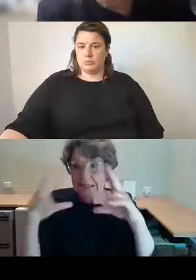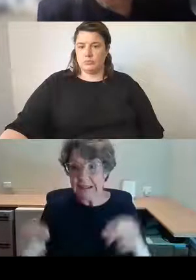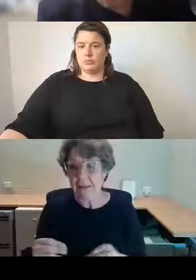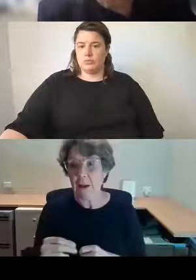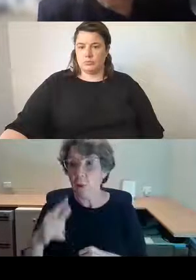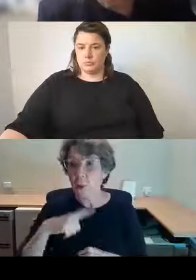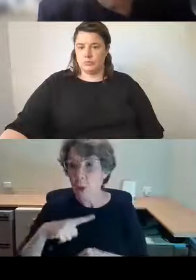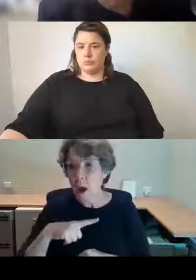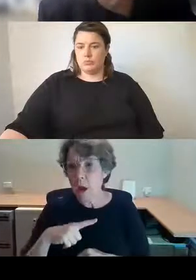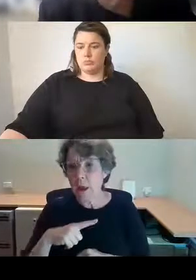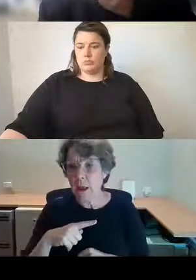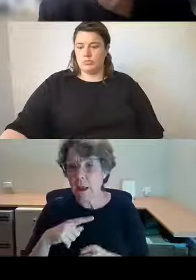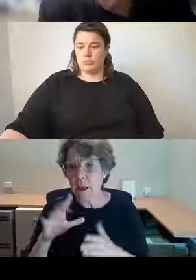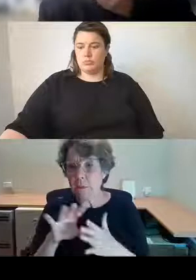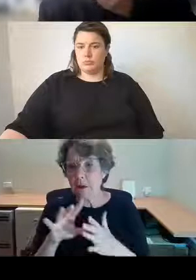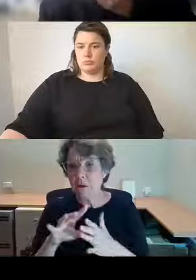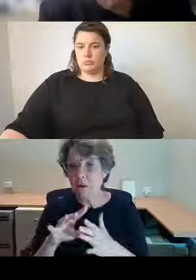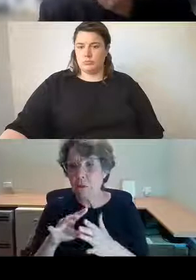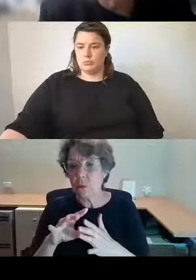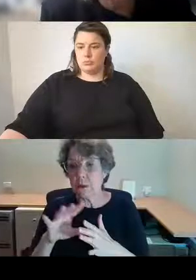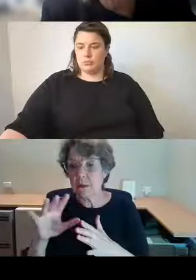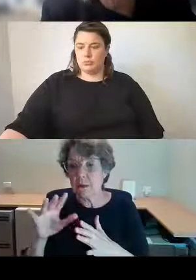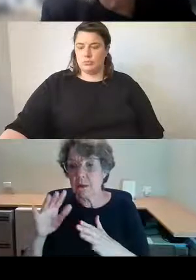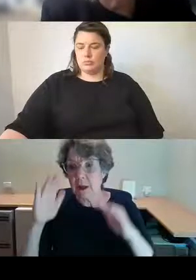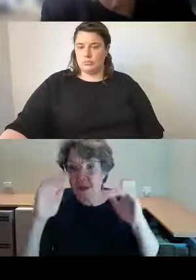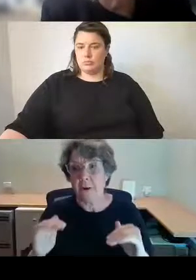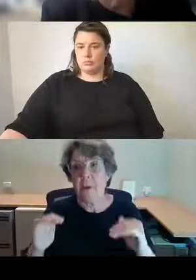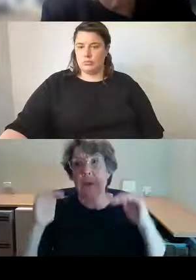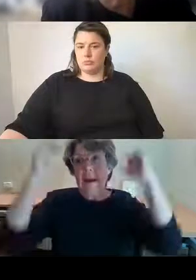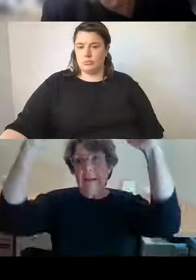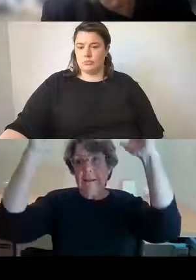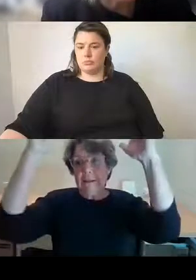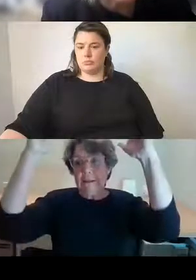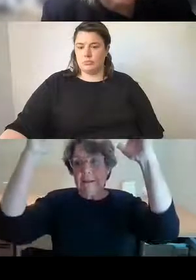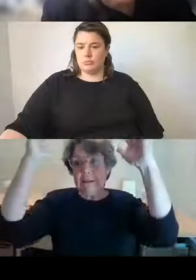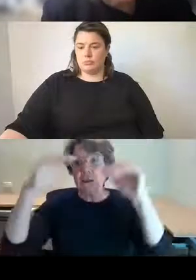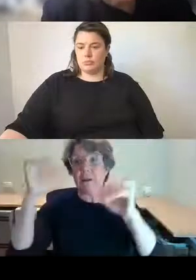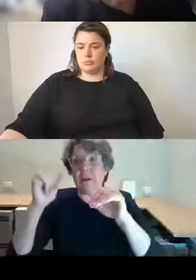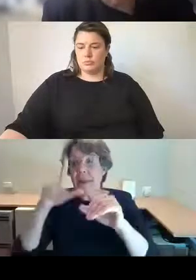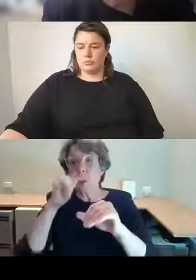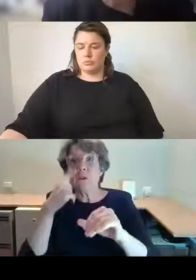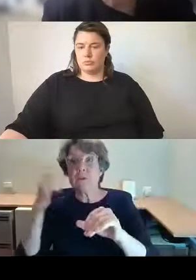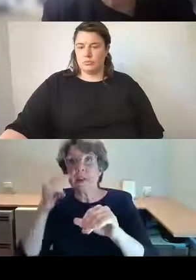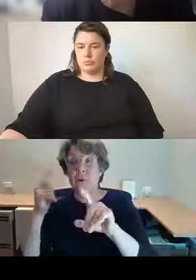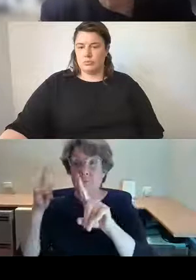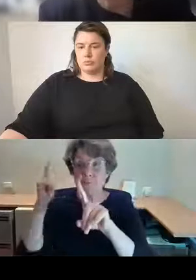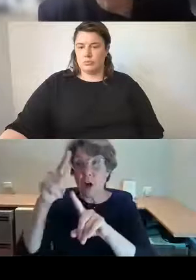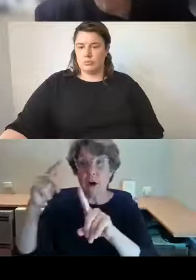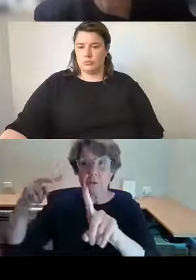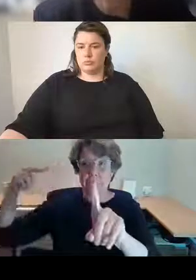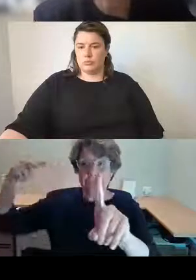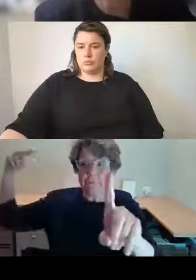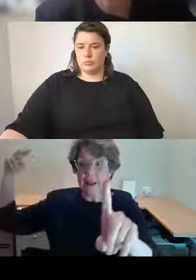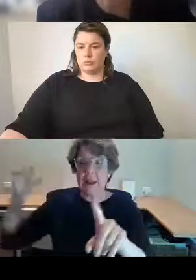the highest sort of place that could be seen from the greatest distance. And it had a series of